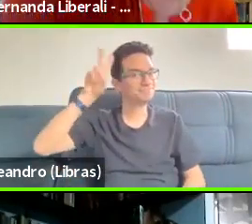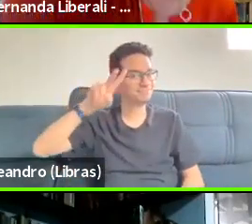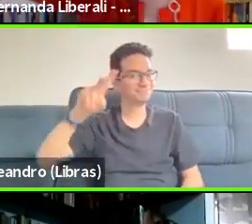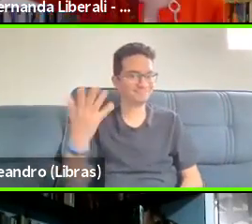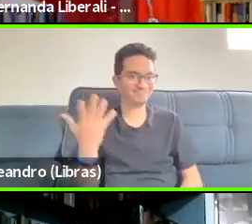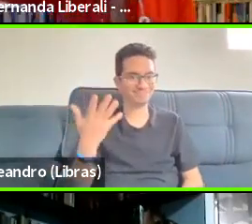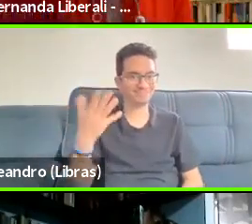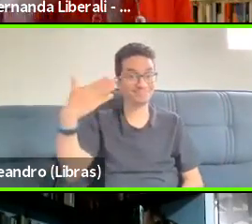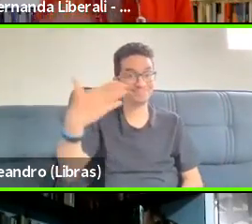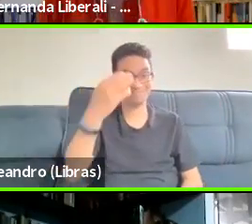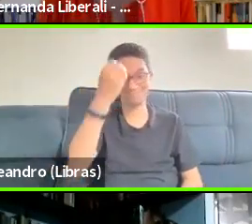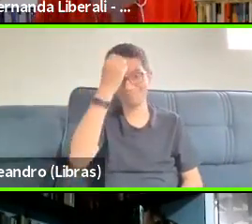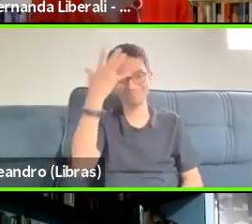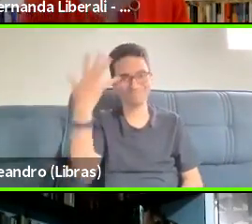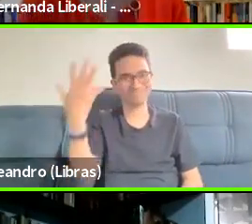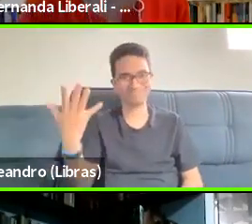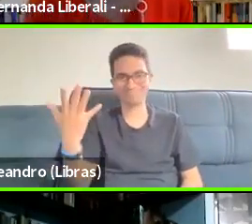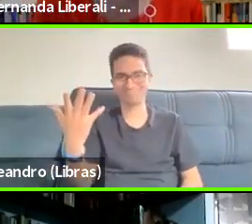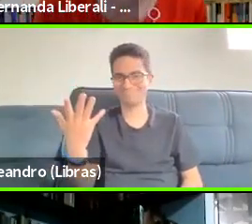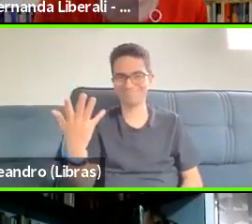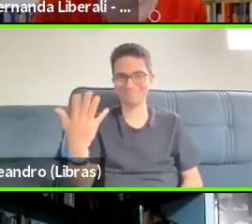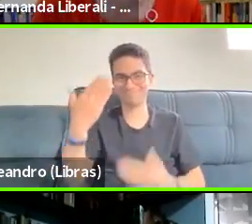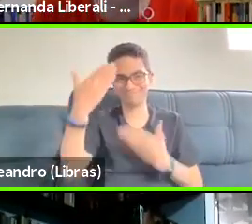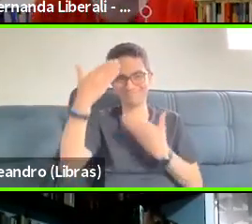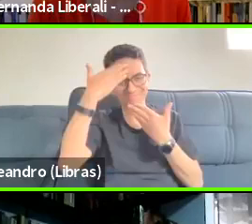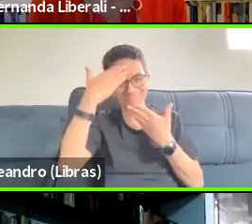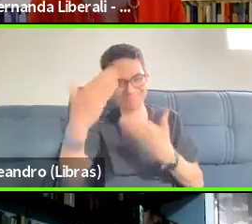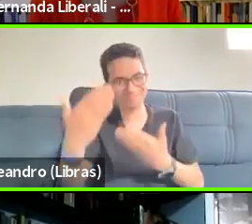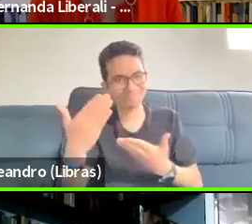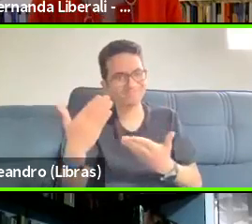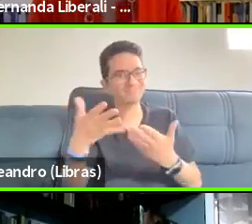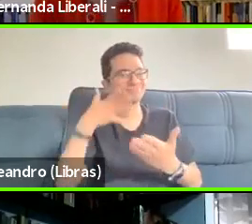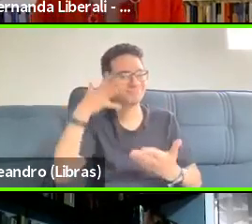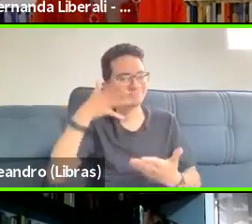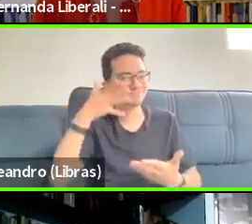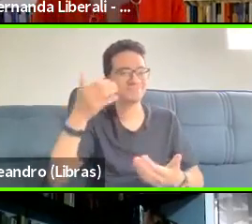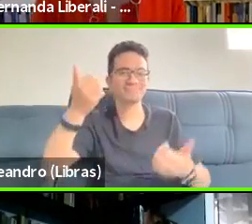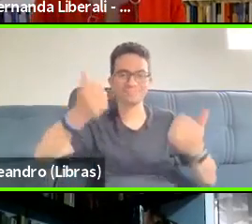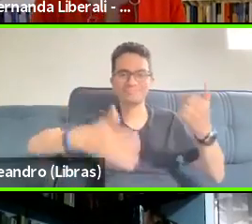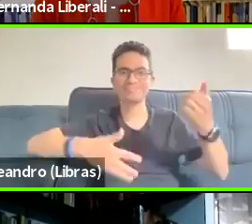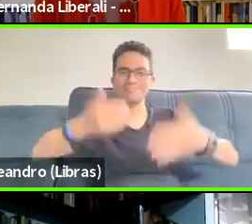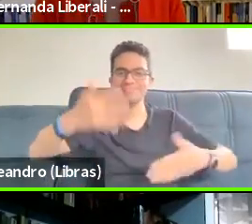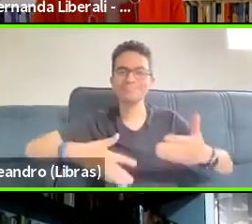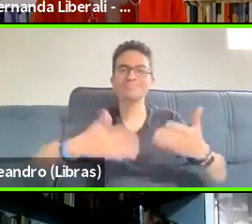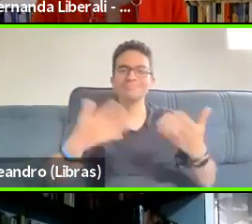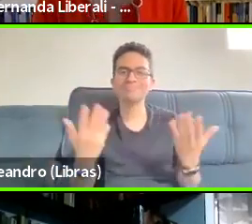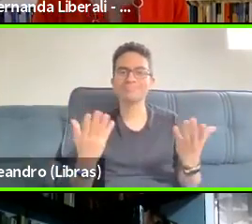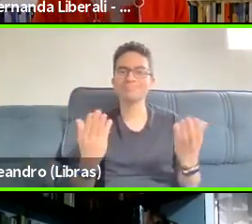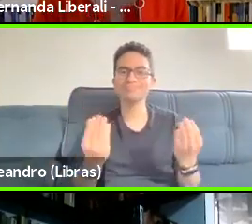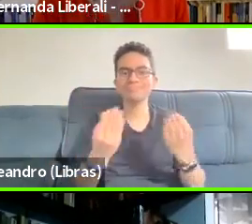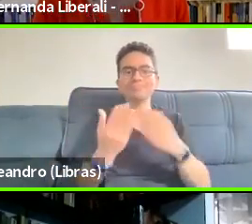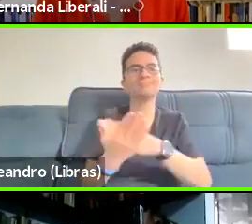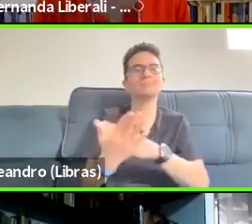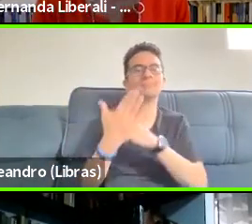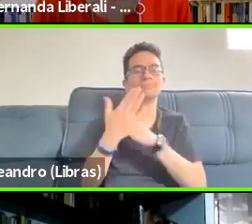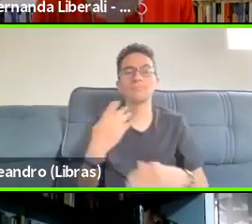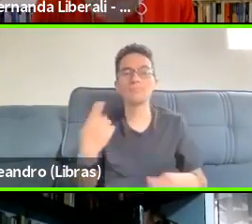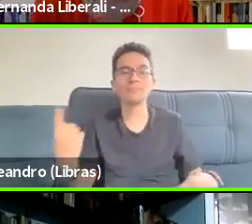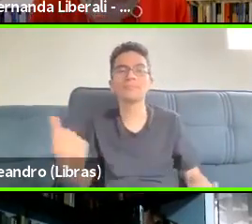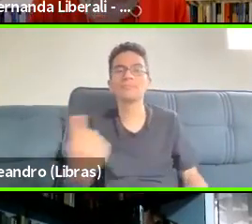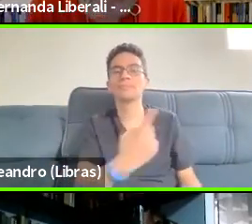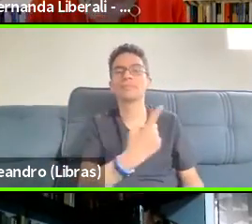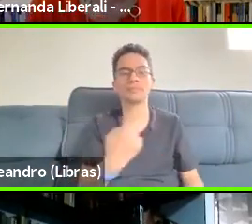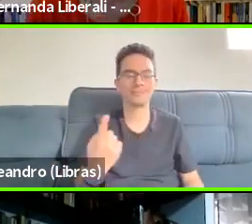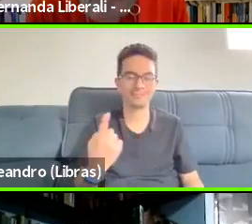So first of all, thank you so much for that explanation. That really helps a lot in me thinking about how to, how to sort of respond and participate in the